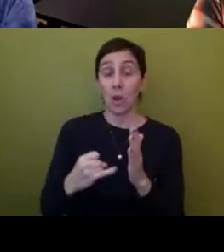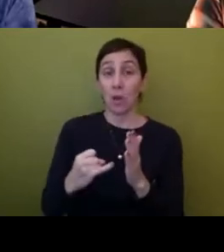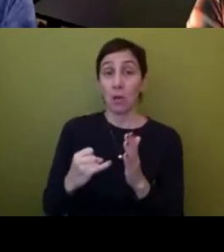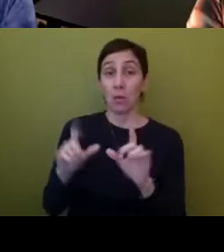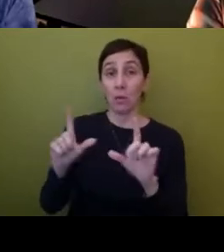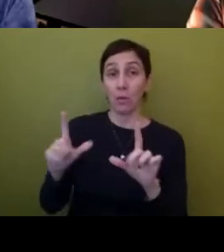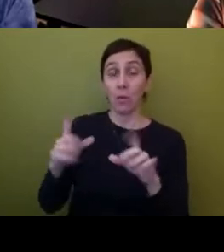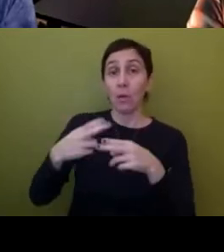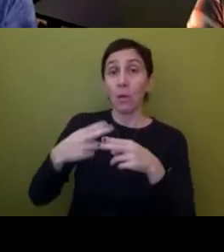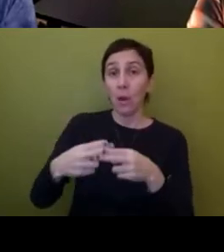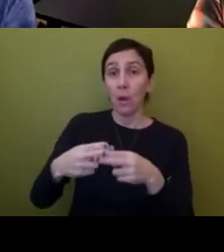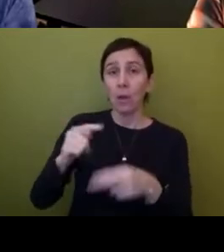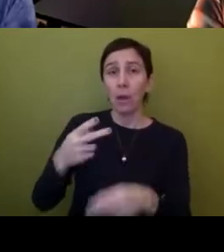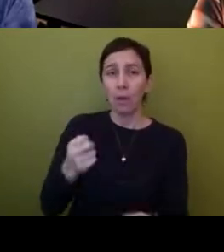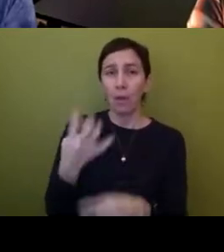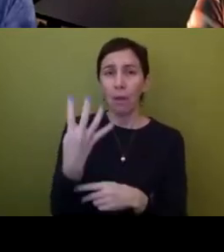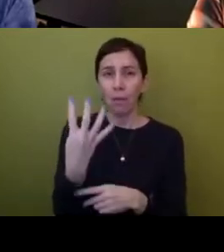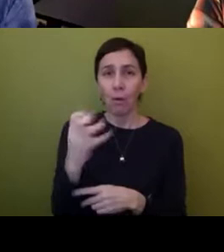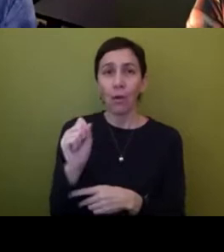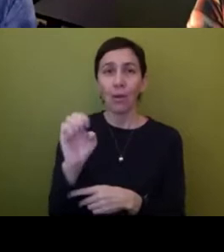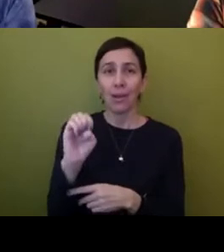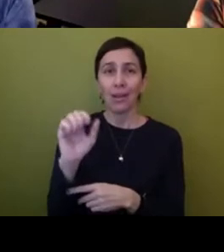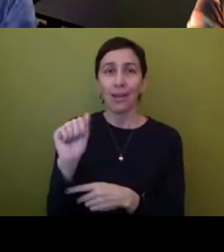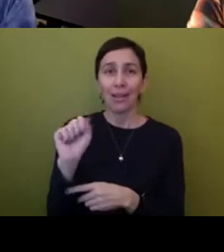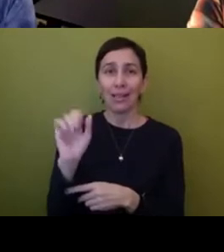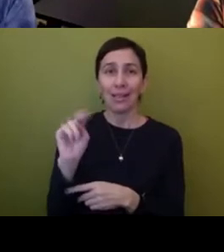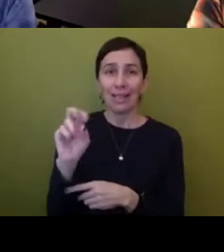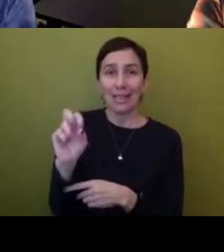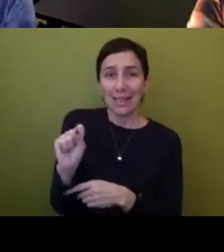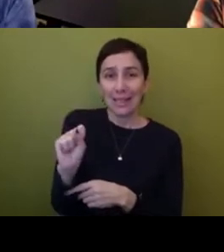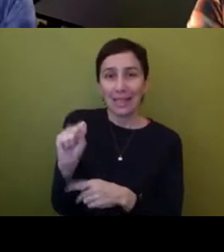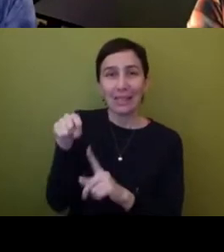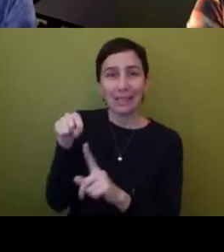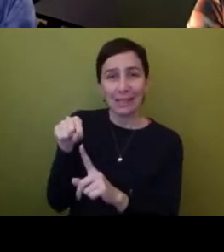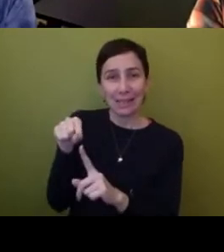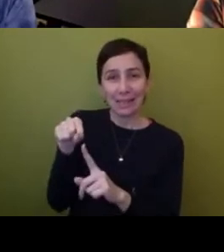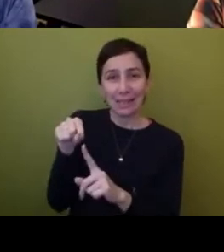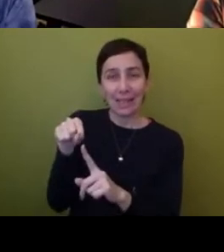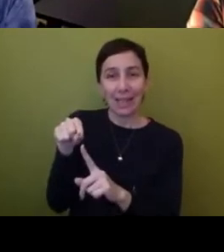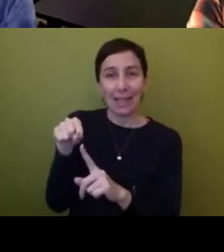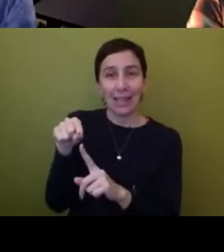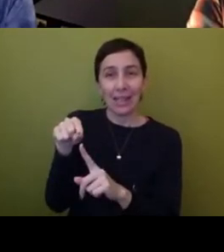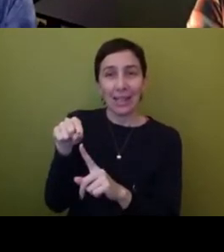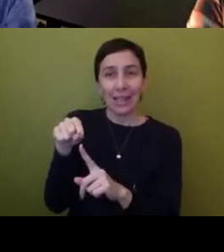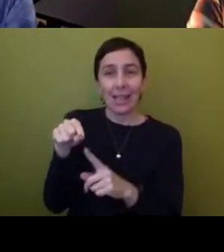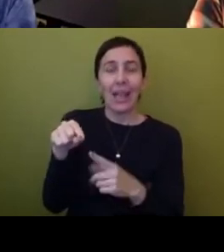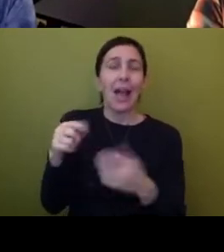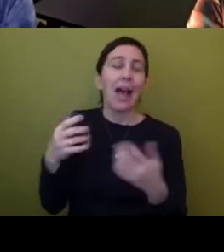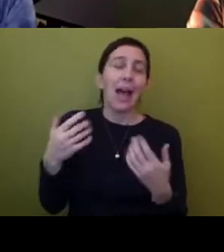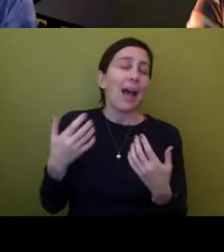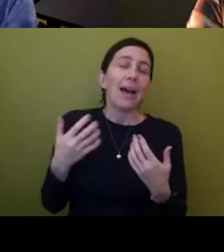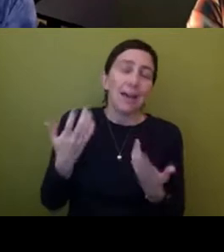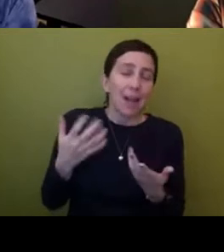called the four seasons, which I really want to protect it. It's sort of like its own entity. So I don't want this to be its story, but